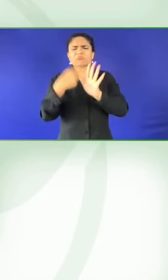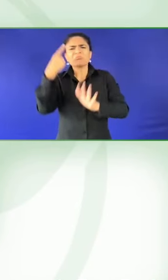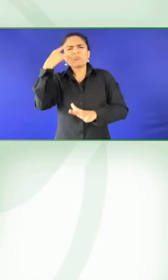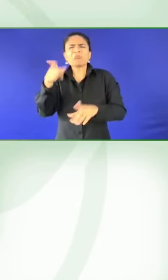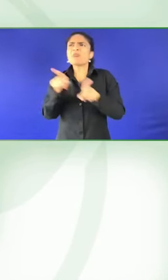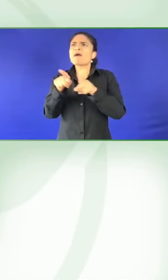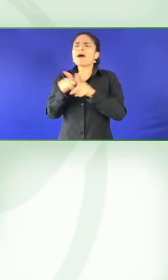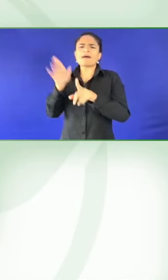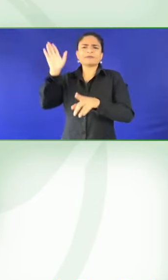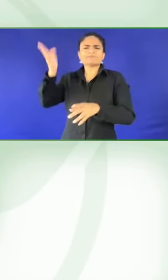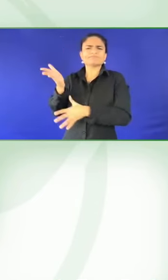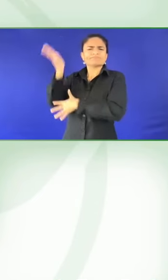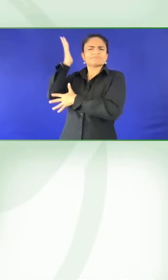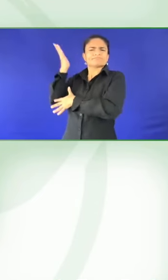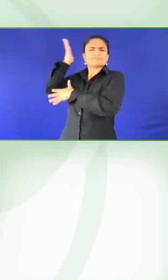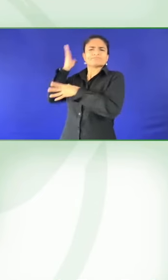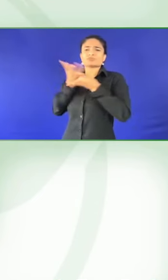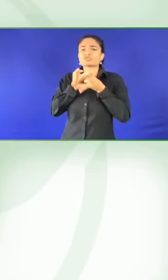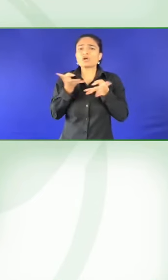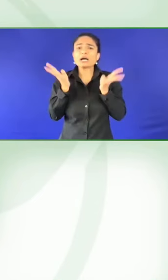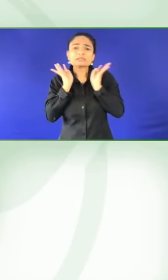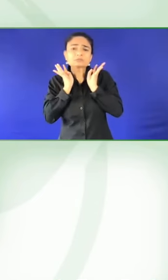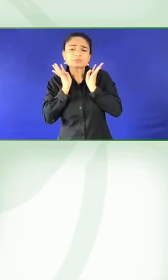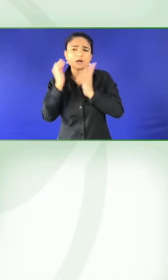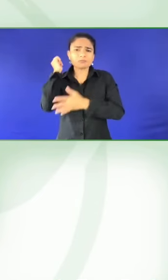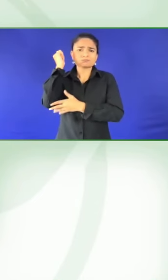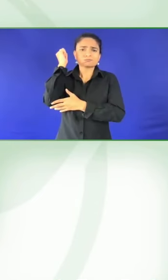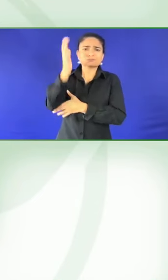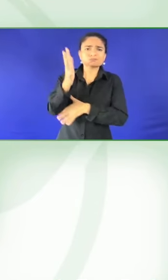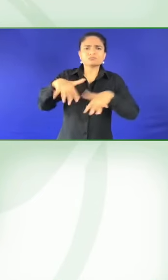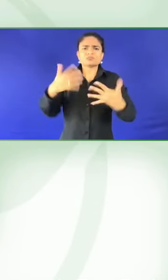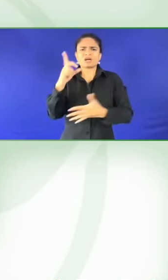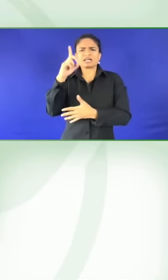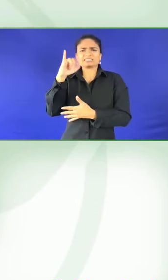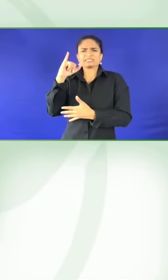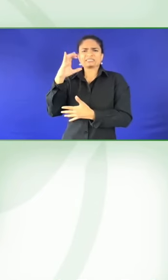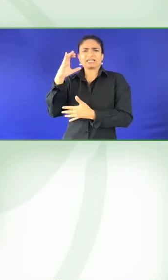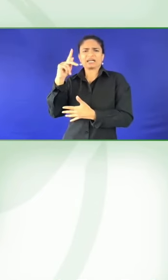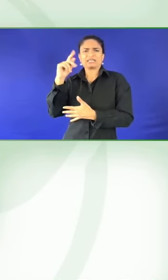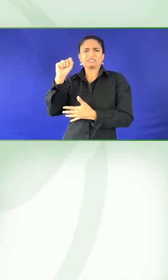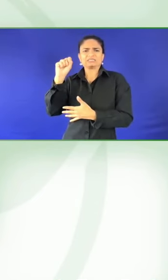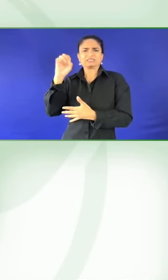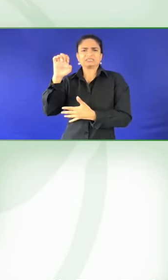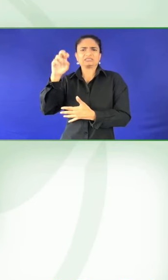the narrator is going to be a hugely important person moving forward. So I'm really pleased to see you're doing that kind of work.